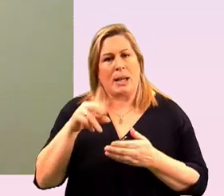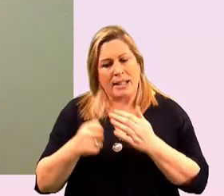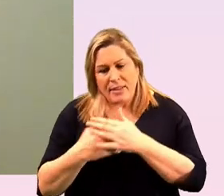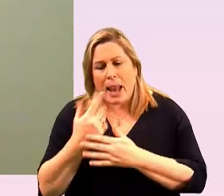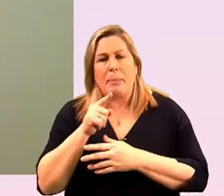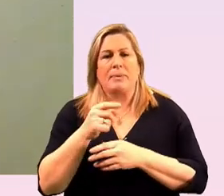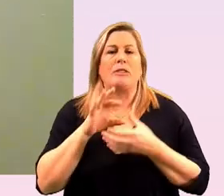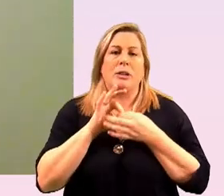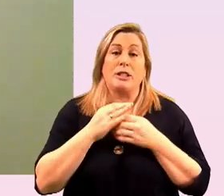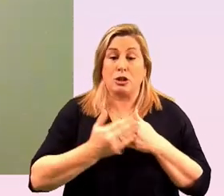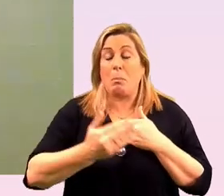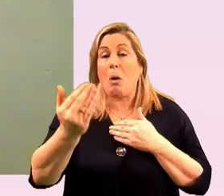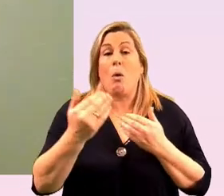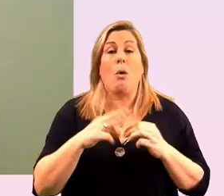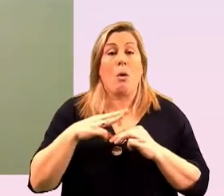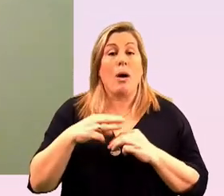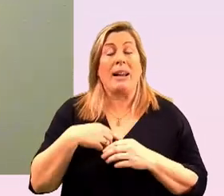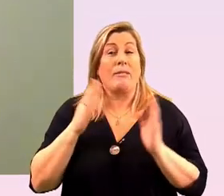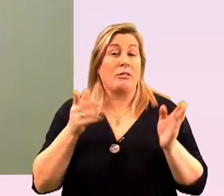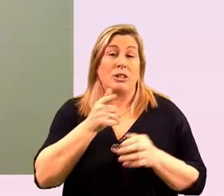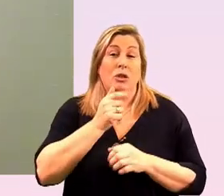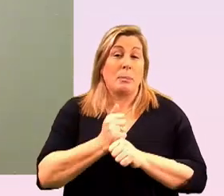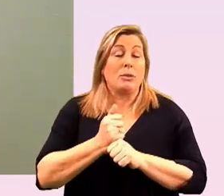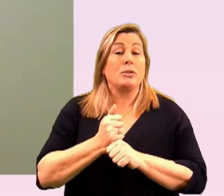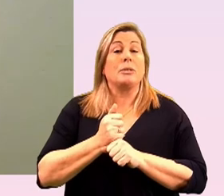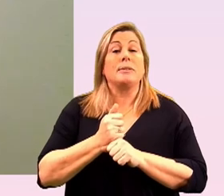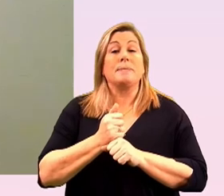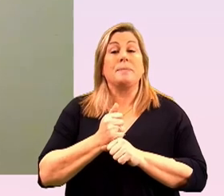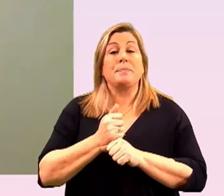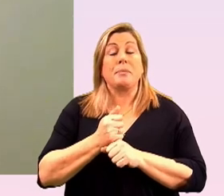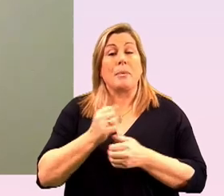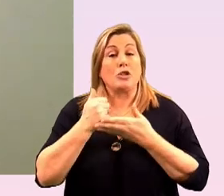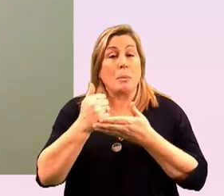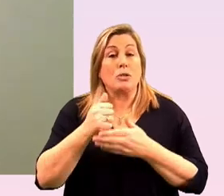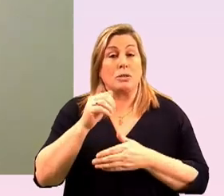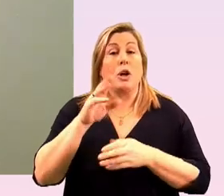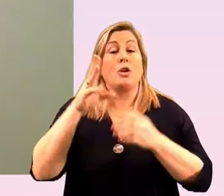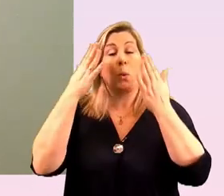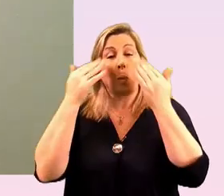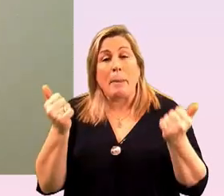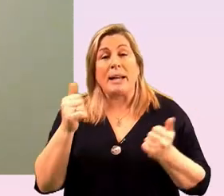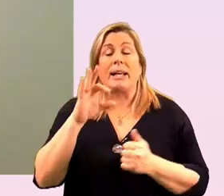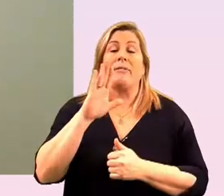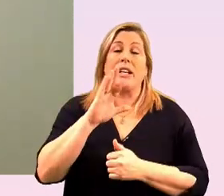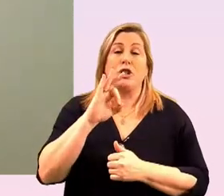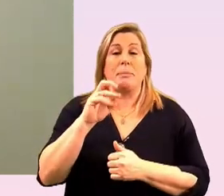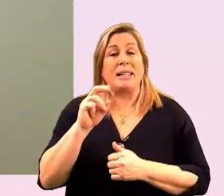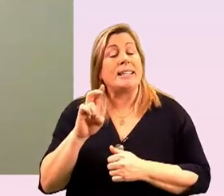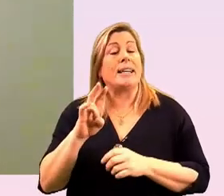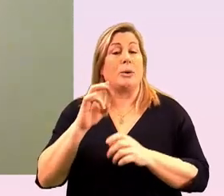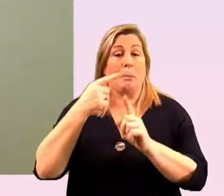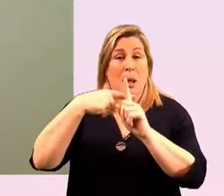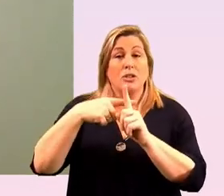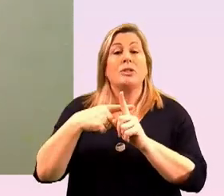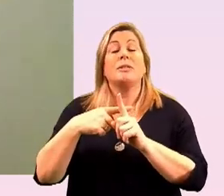and i've spoken already about you know um supporting the well-being of the lgbtq community um and the dublin